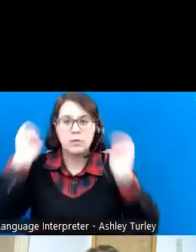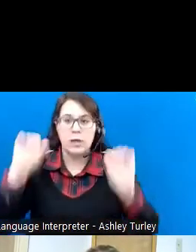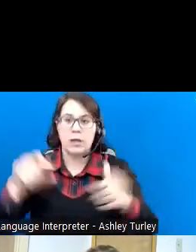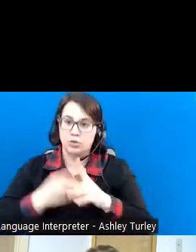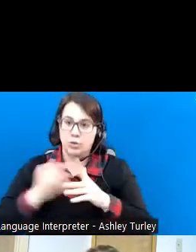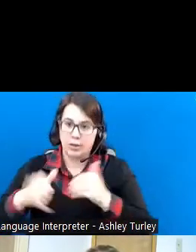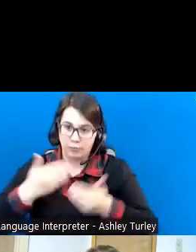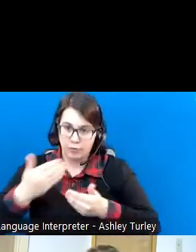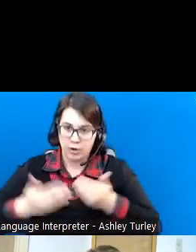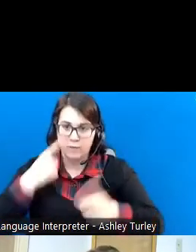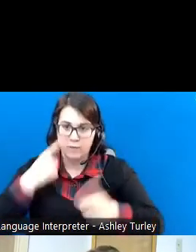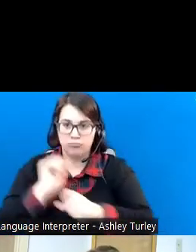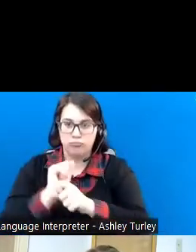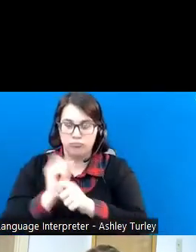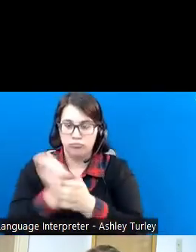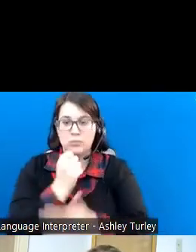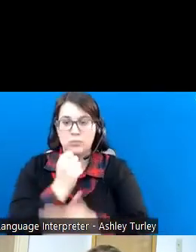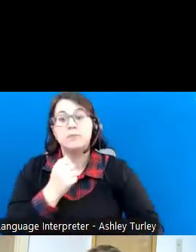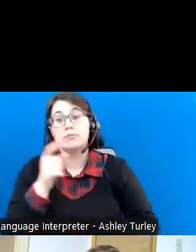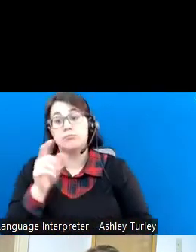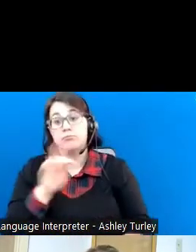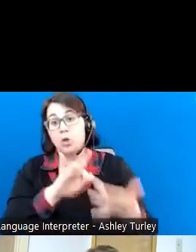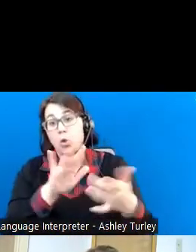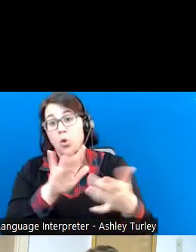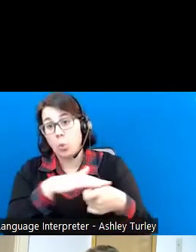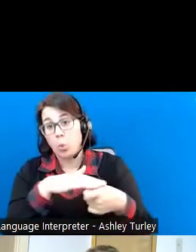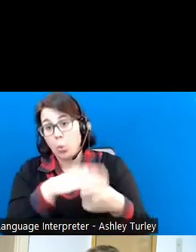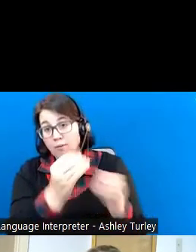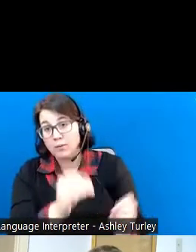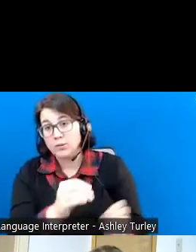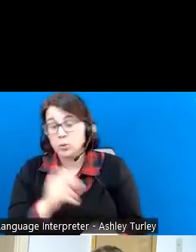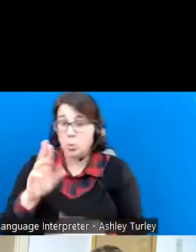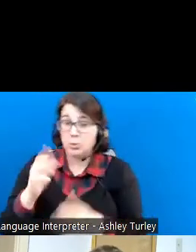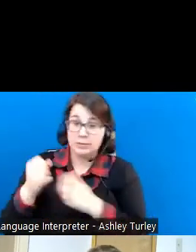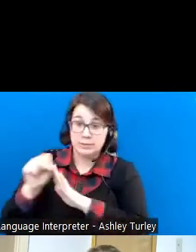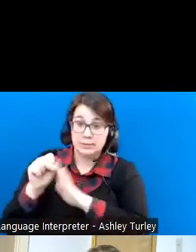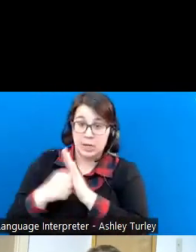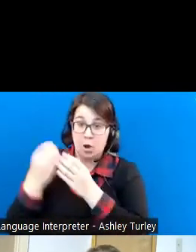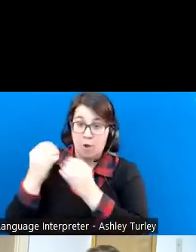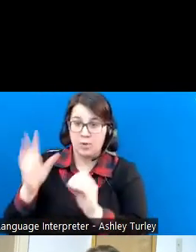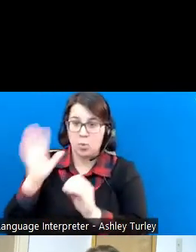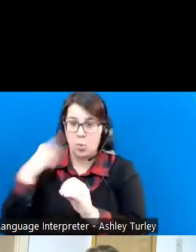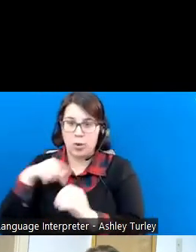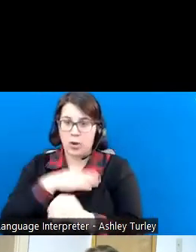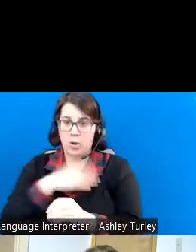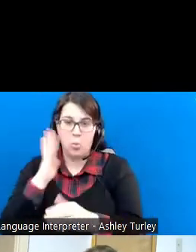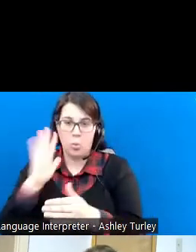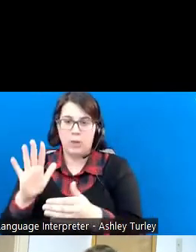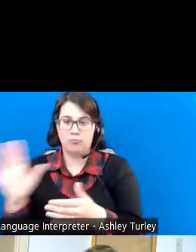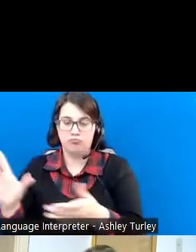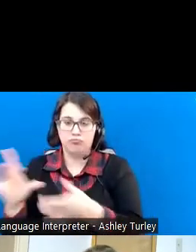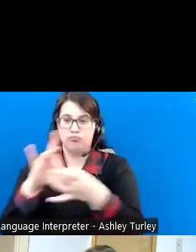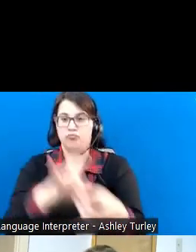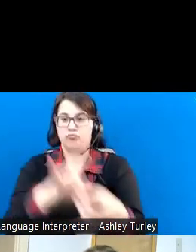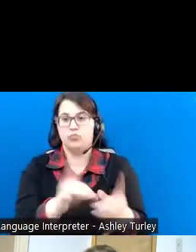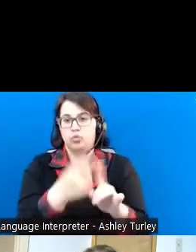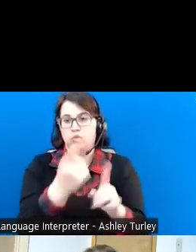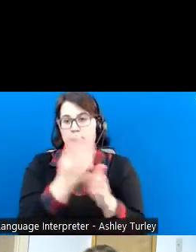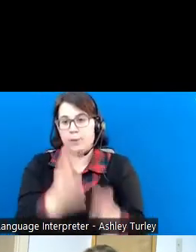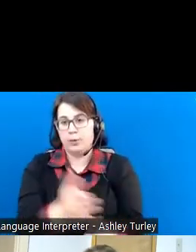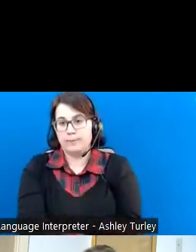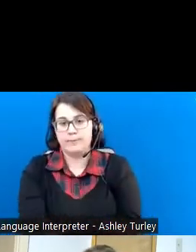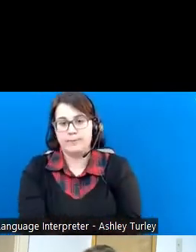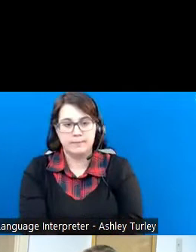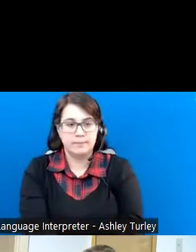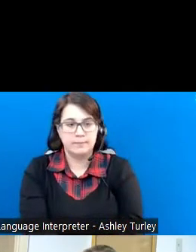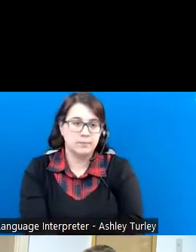reach out to your local office or our state office so we can connect you with the right people. Next